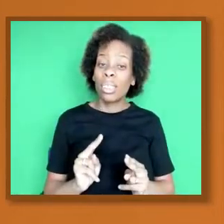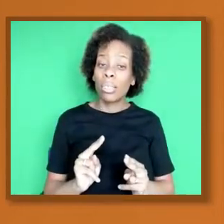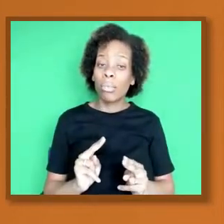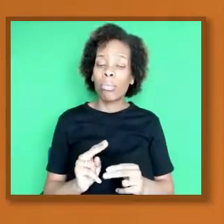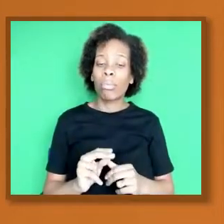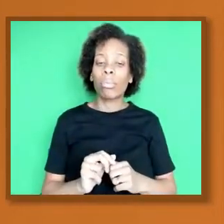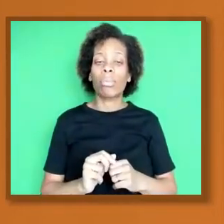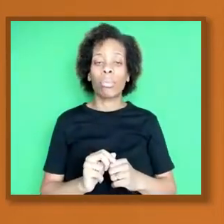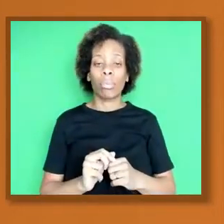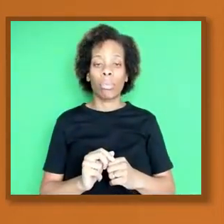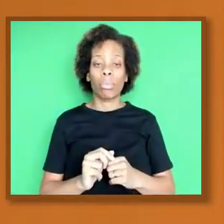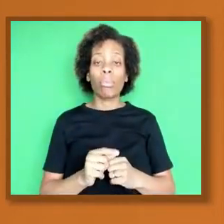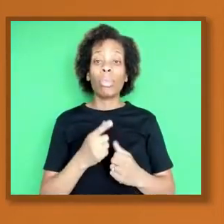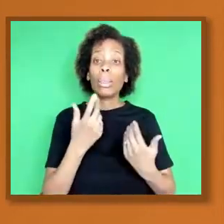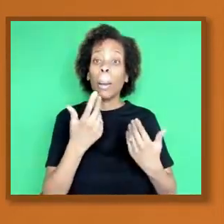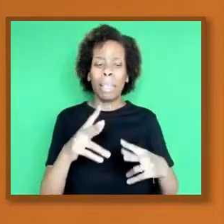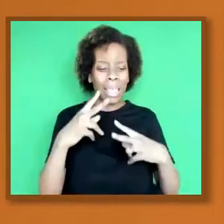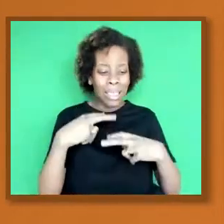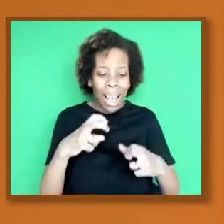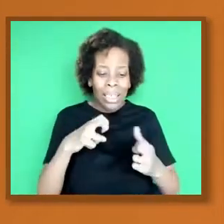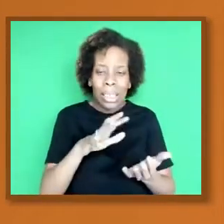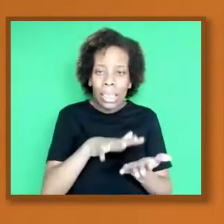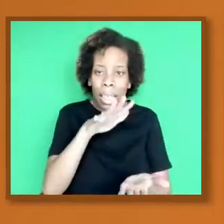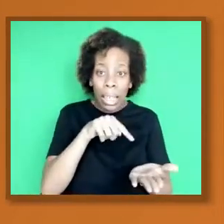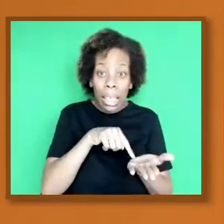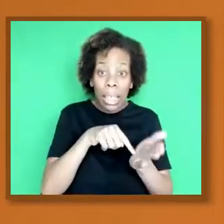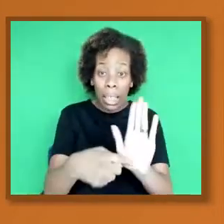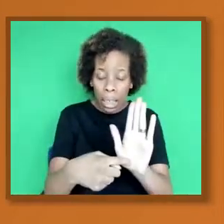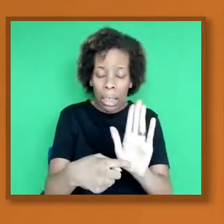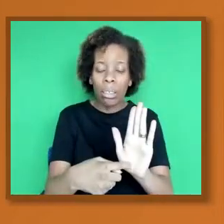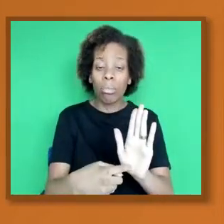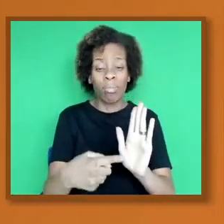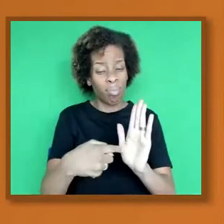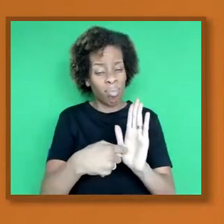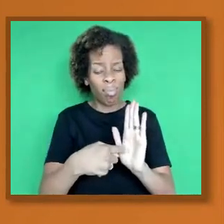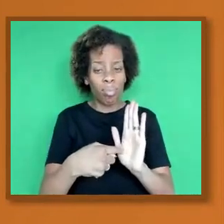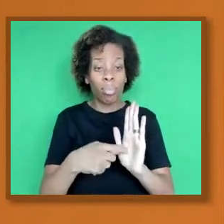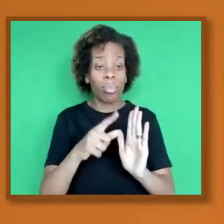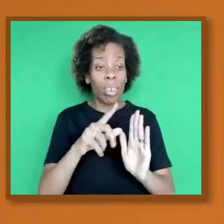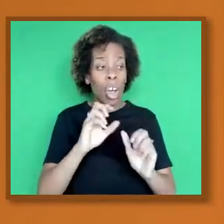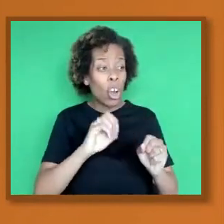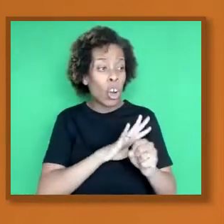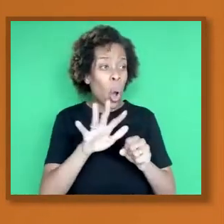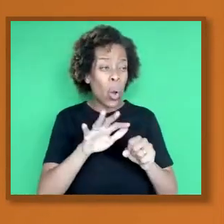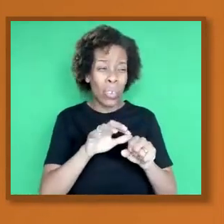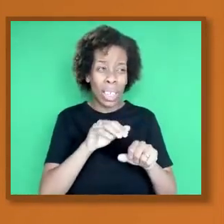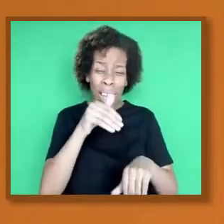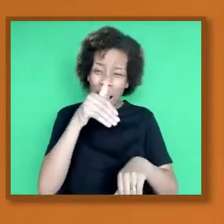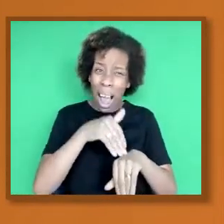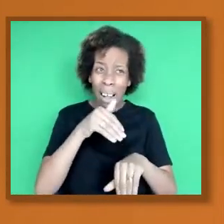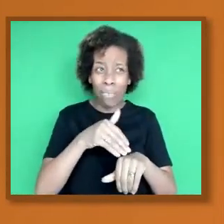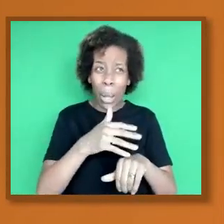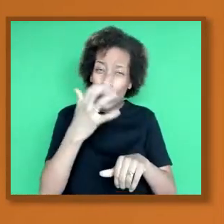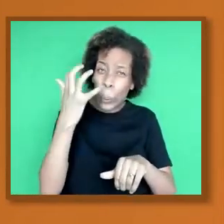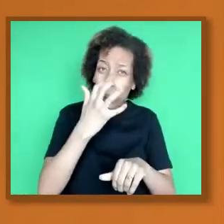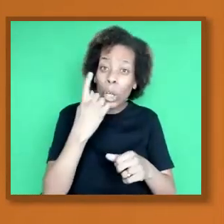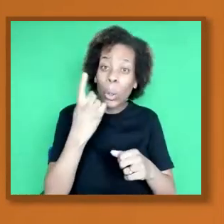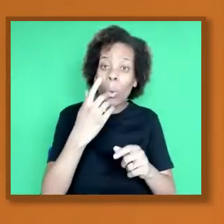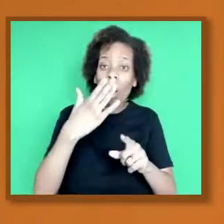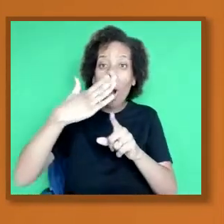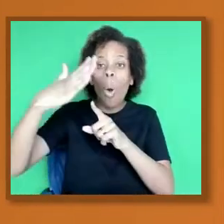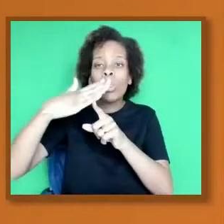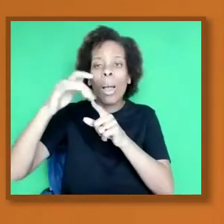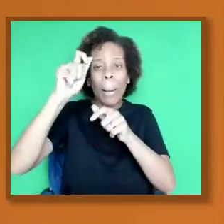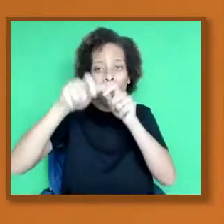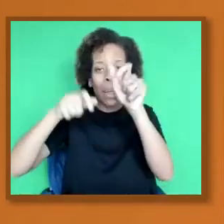COVID is having an impact, particularly on the older community. And what the data is now showing, because they were the first group that were getting